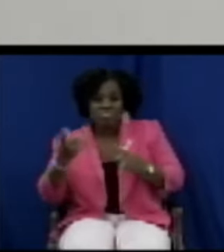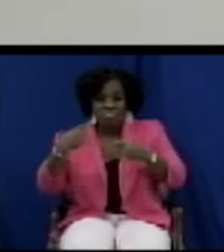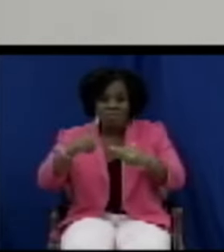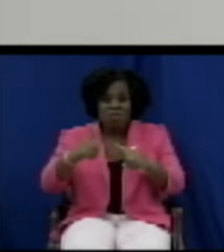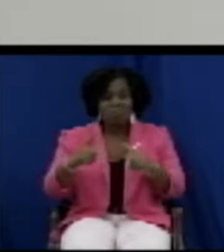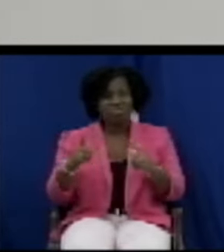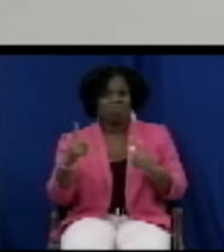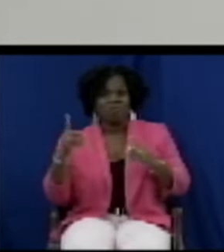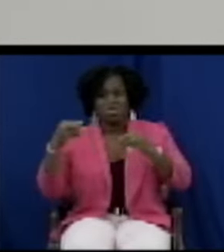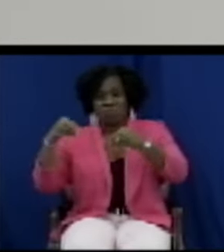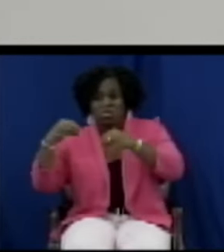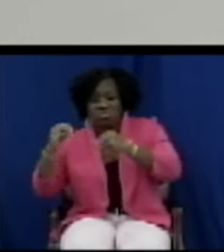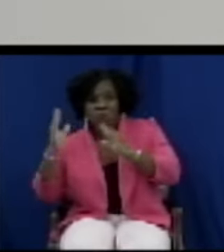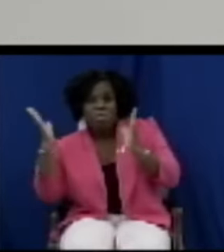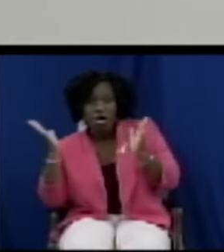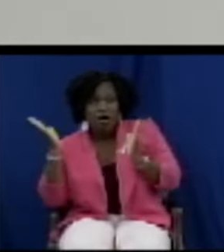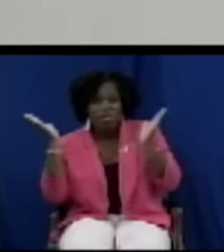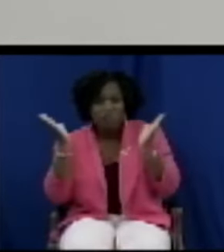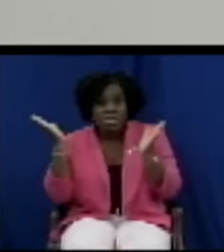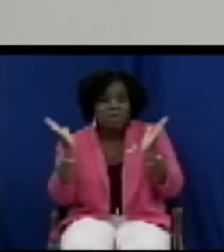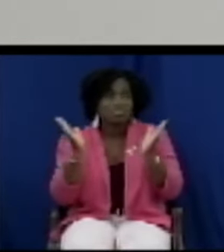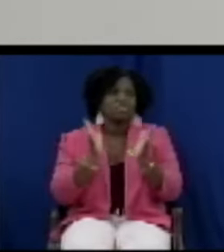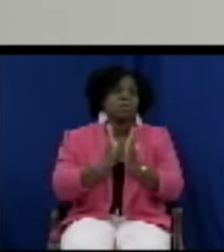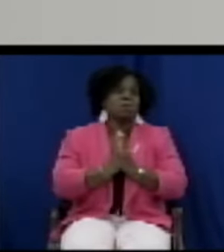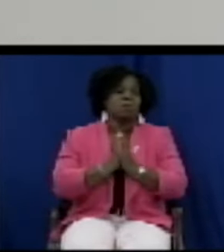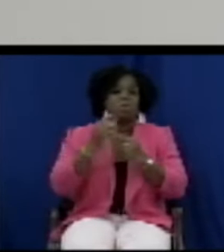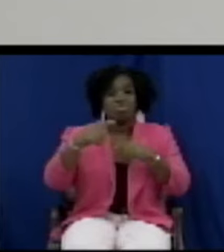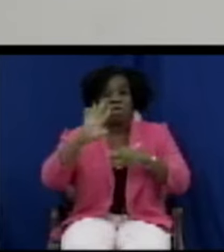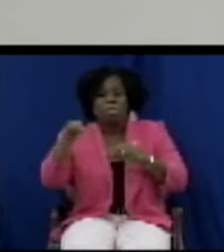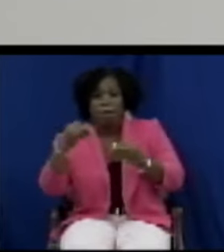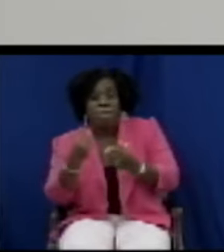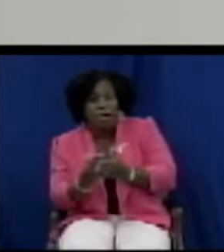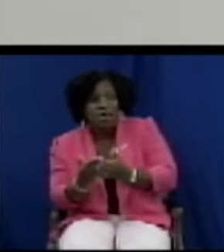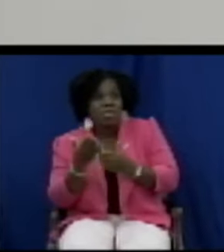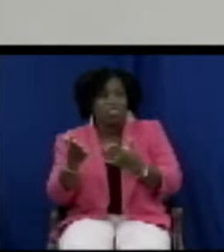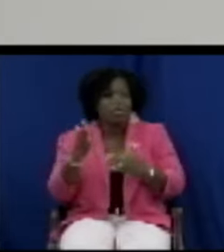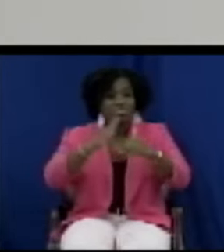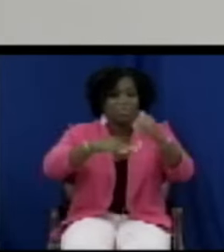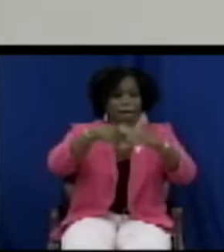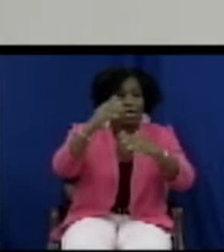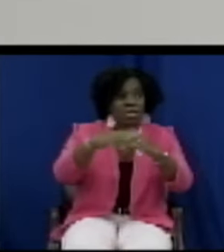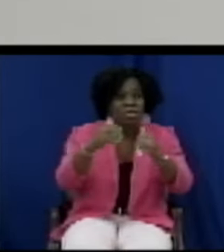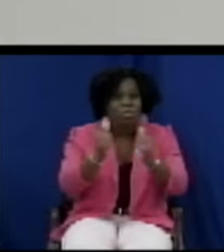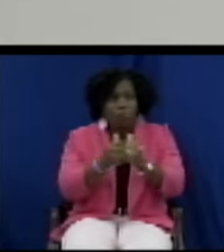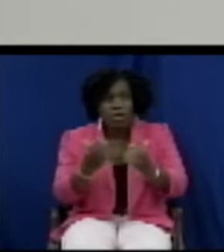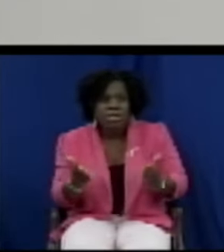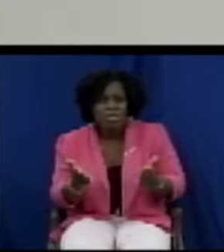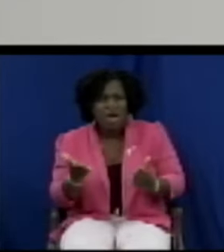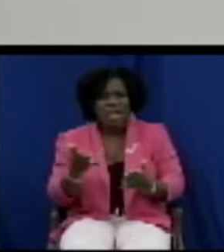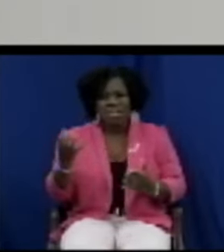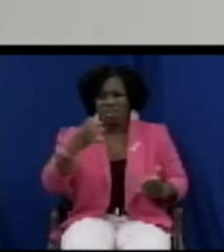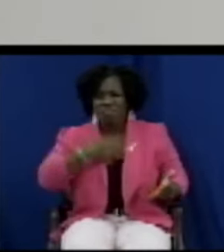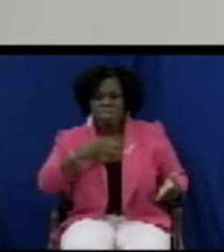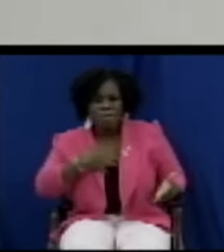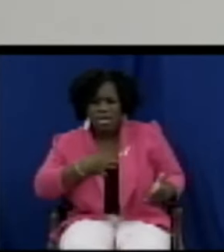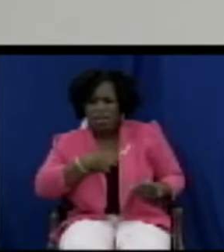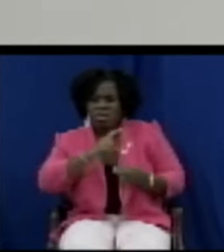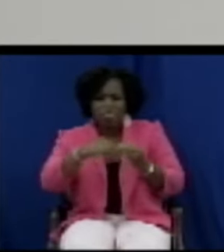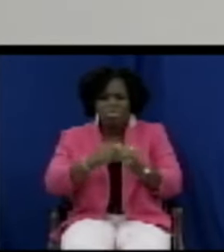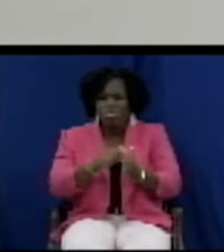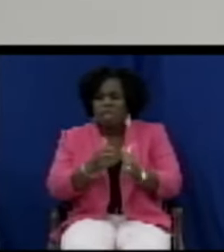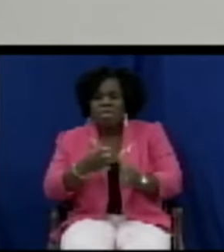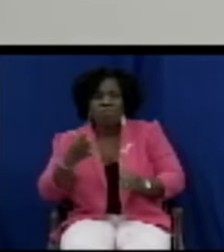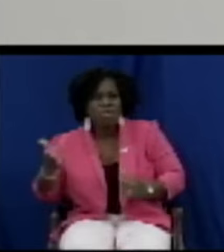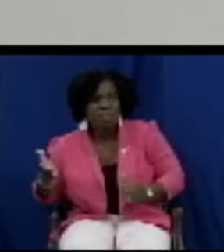supermarket when they go to the grocery store when you go to the hardware store and there are complaints about everything there are